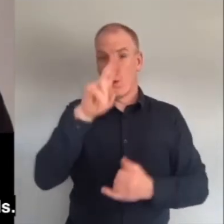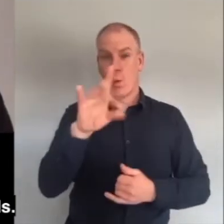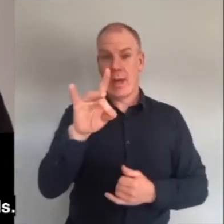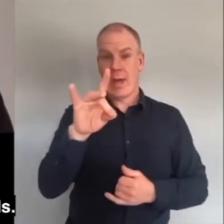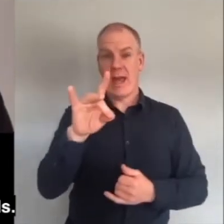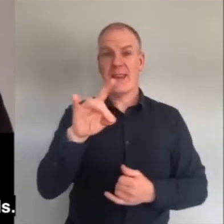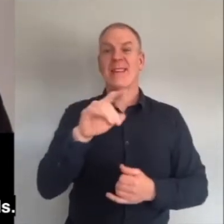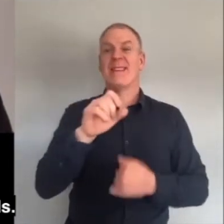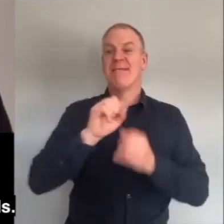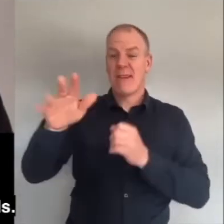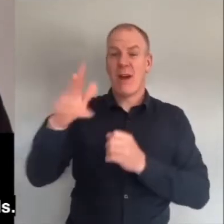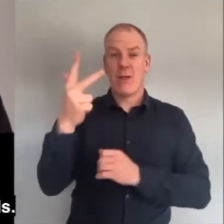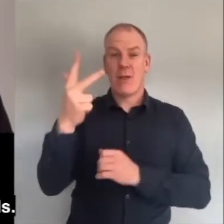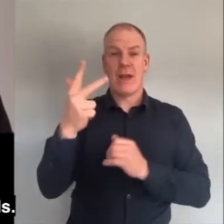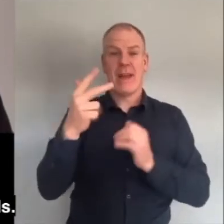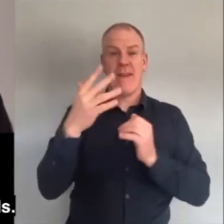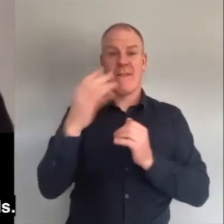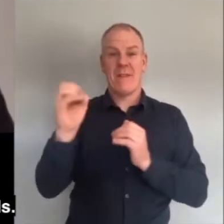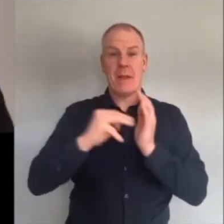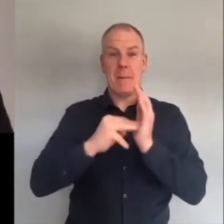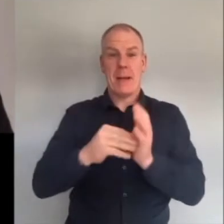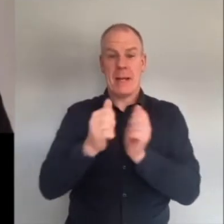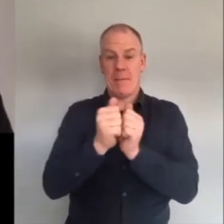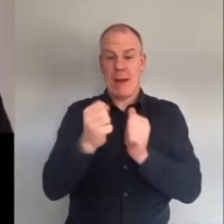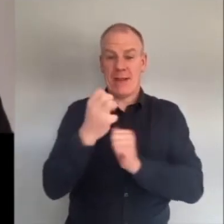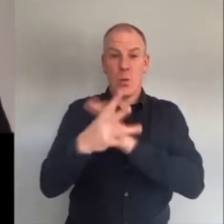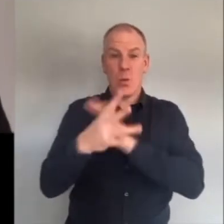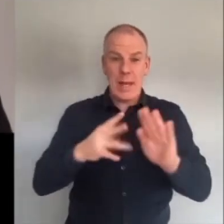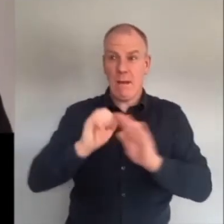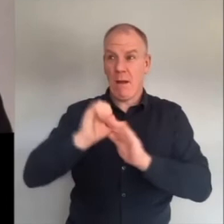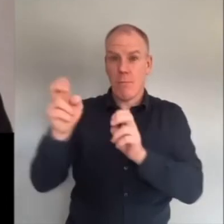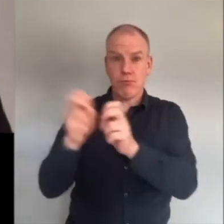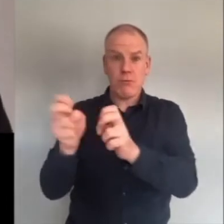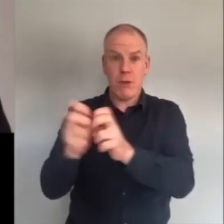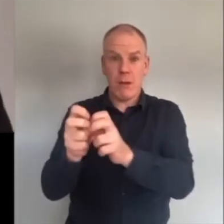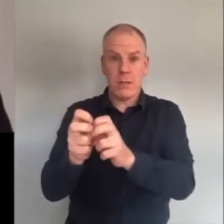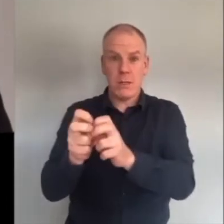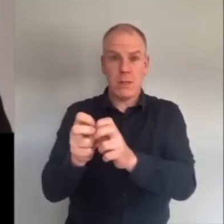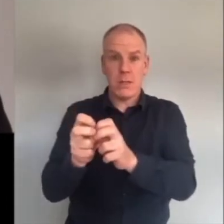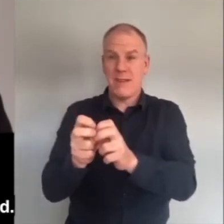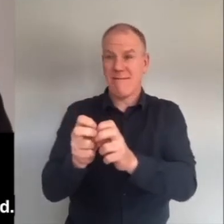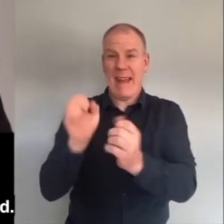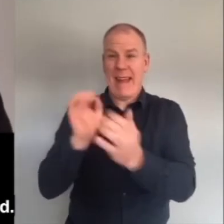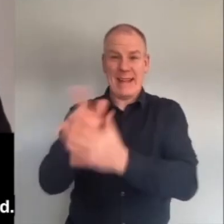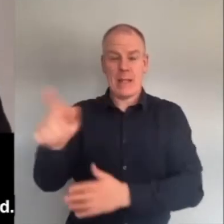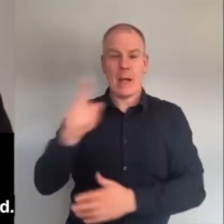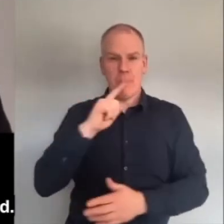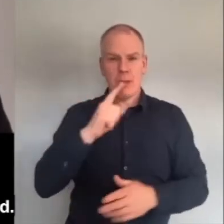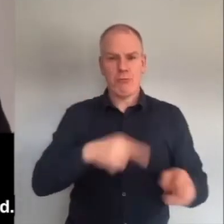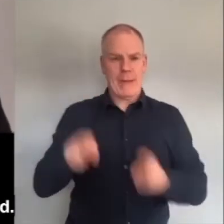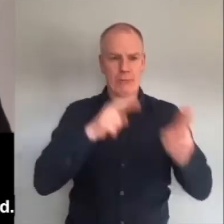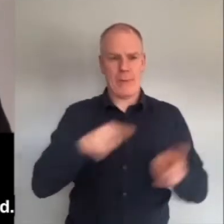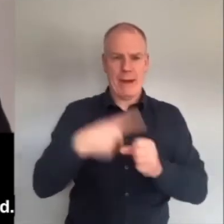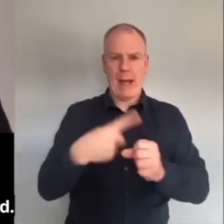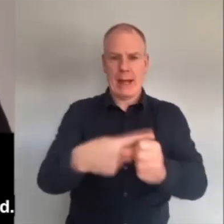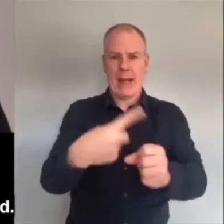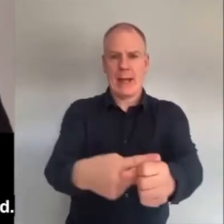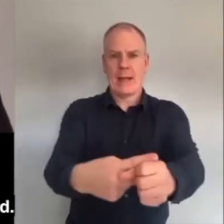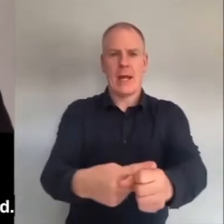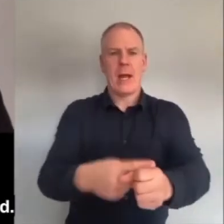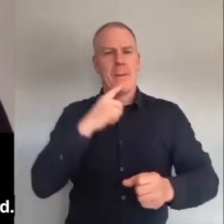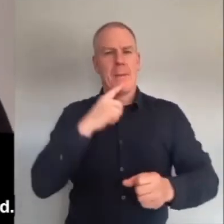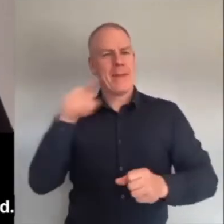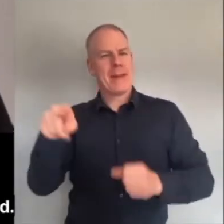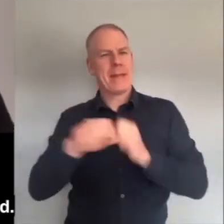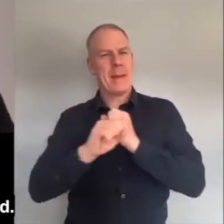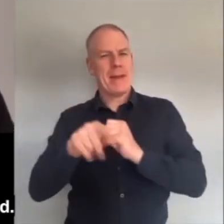£350 million a week to Brussels. We disputed the claim, but we kept repeating it. Selfishly, though, the elite media during